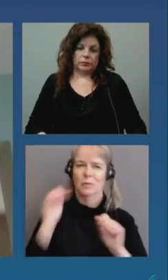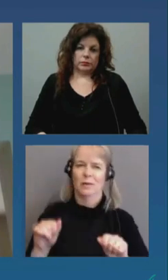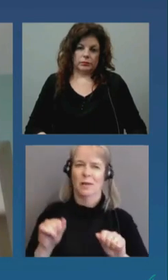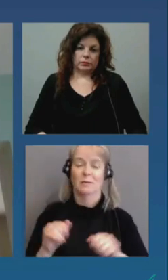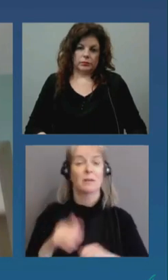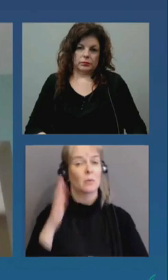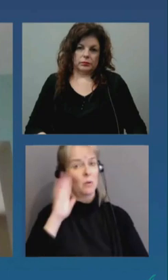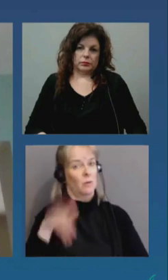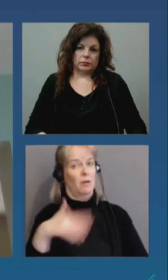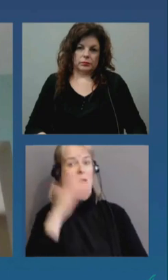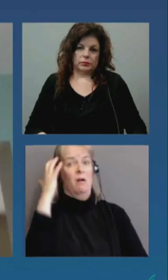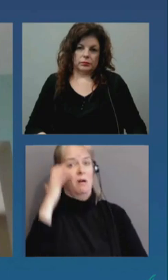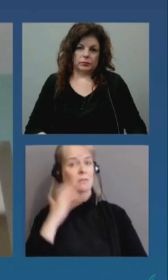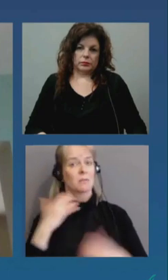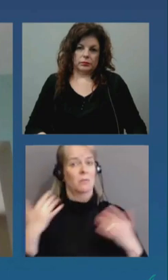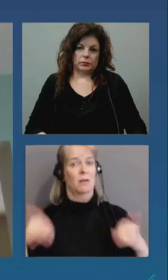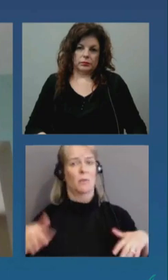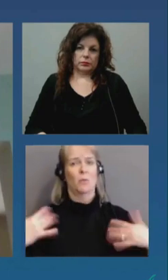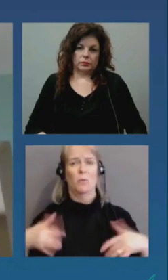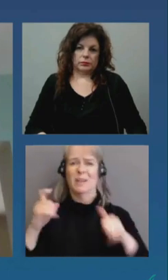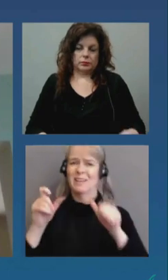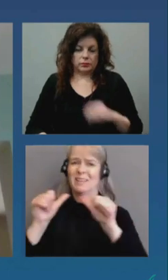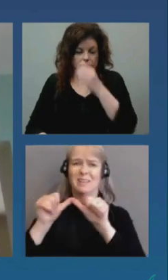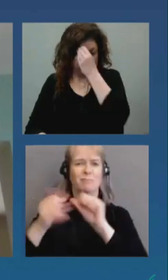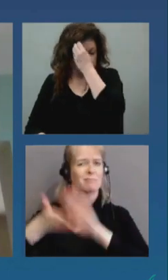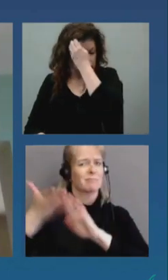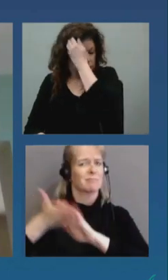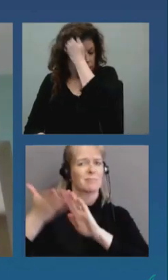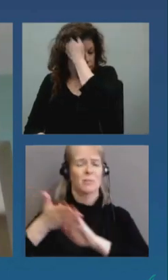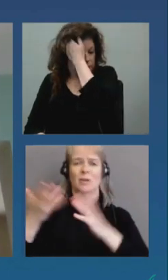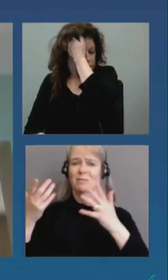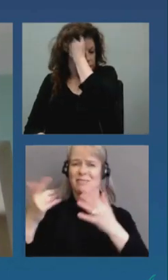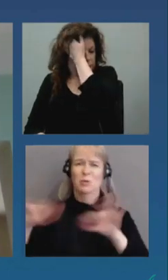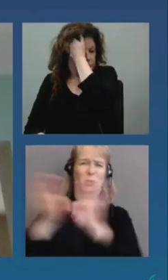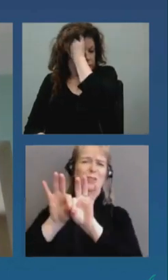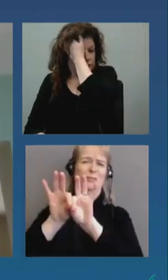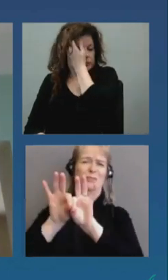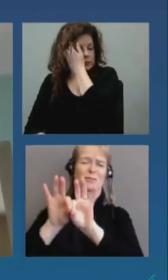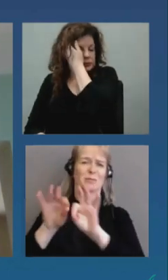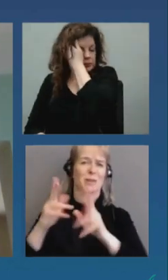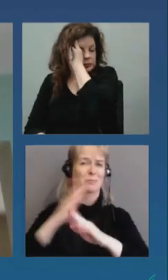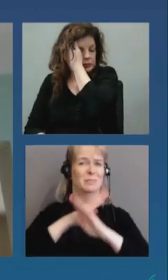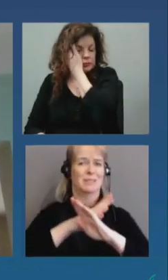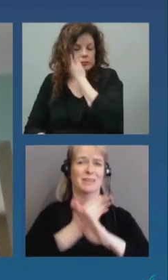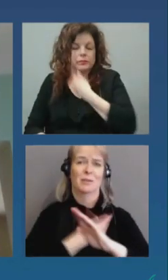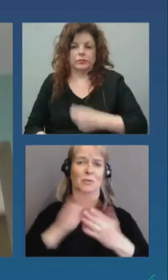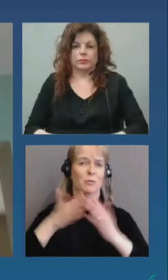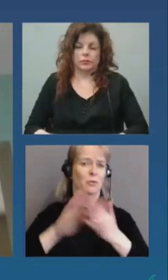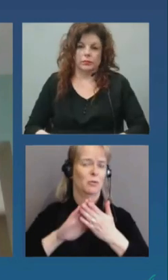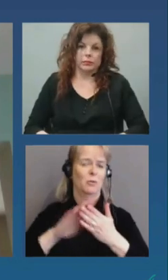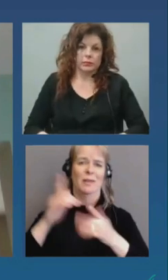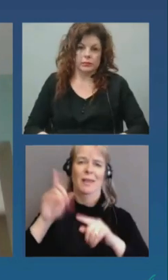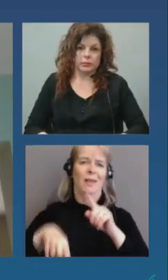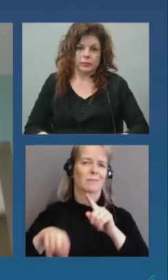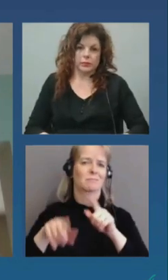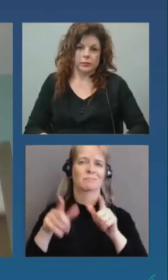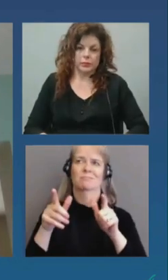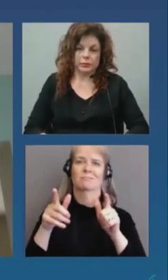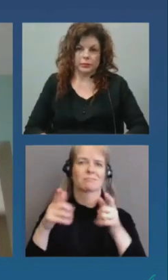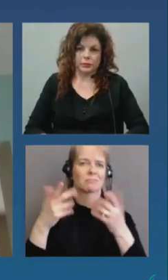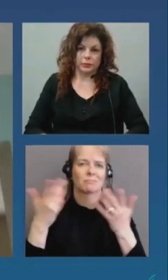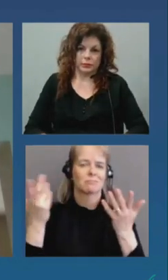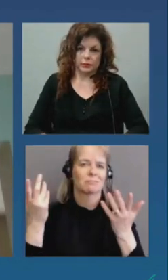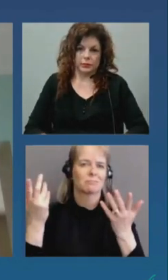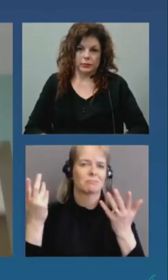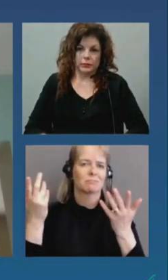hospitals up and running as they should and to protect our community uh so we're hopeful that the province will will understand